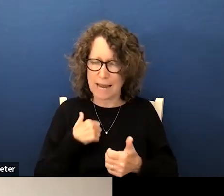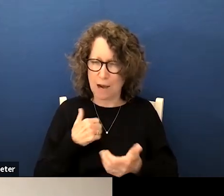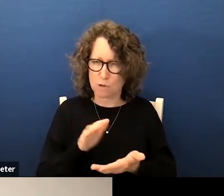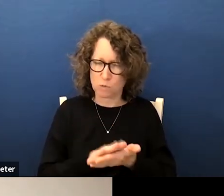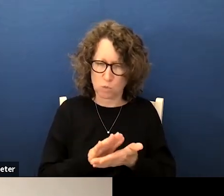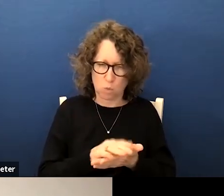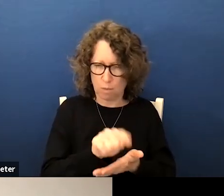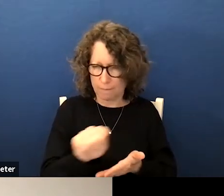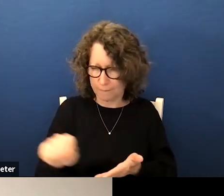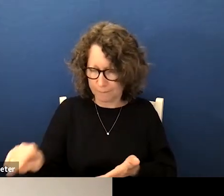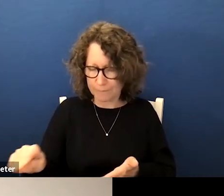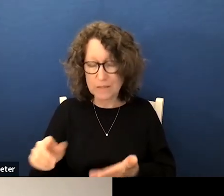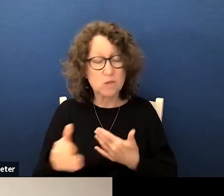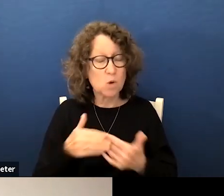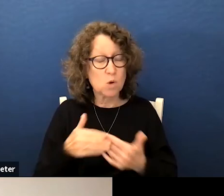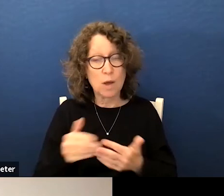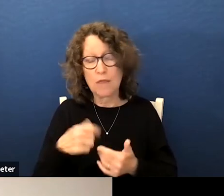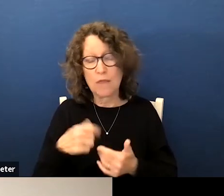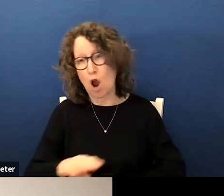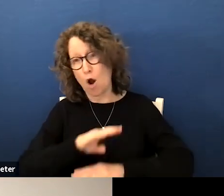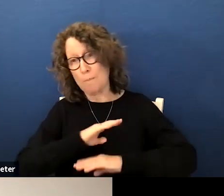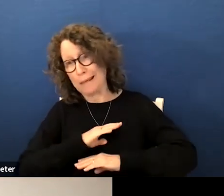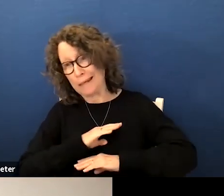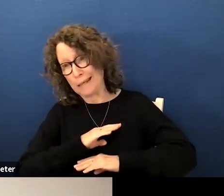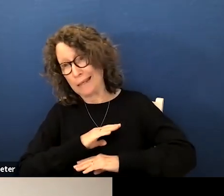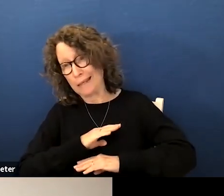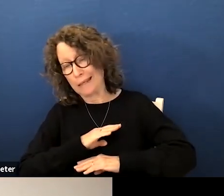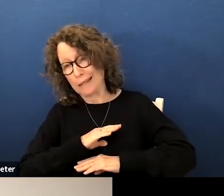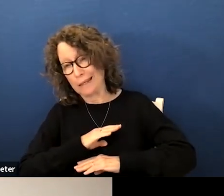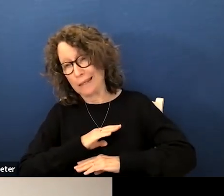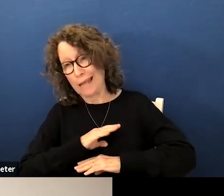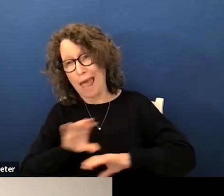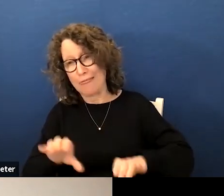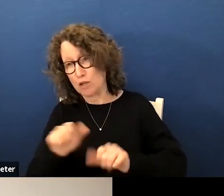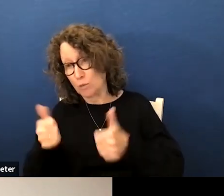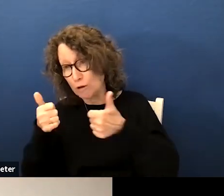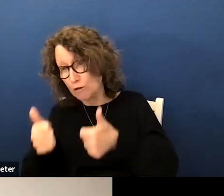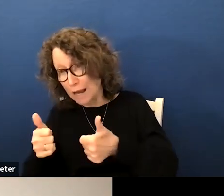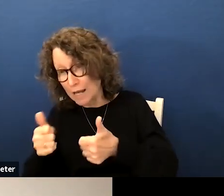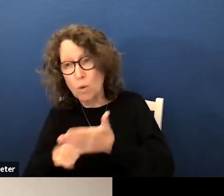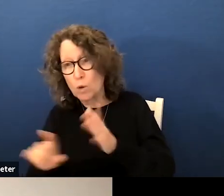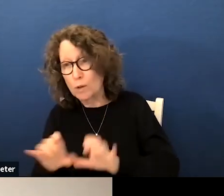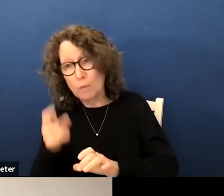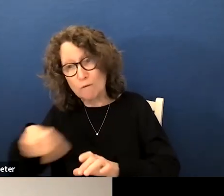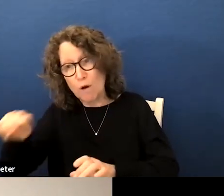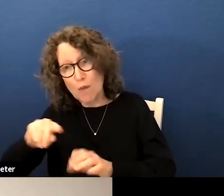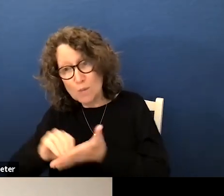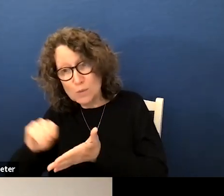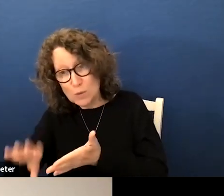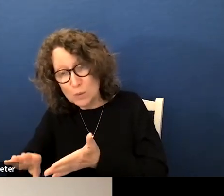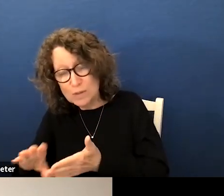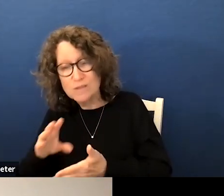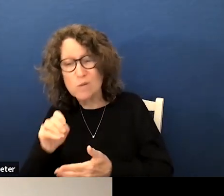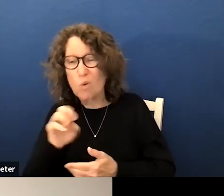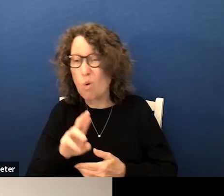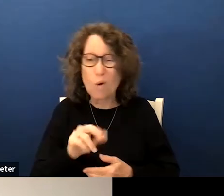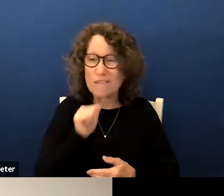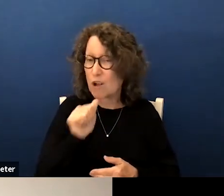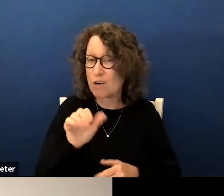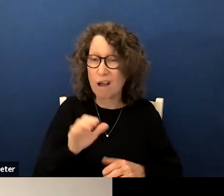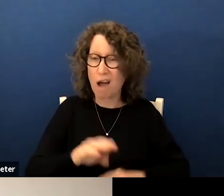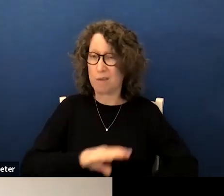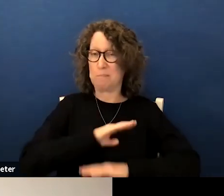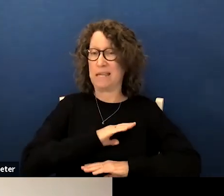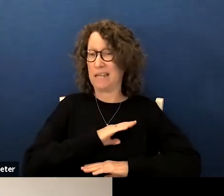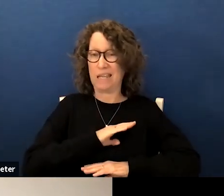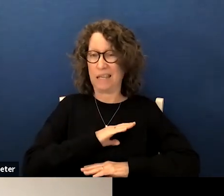and so whether they are meeting it and they're doing great what are we doing for those students and or if they're not meeting